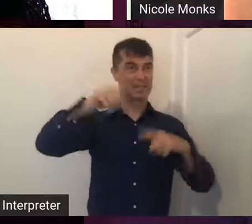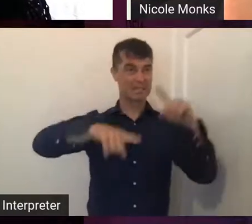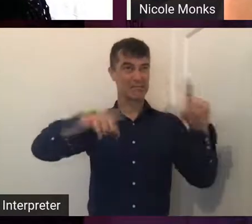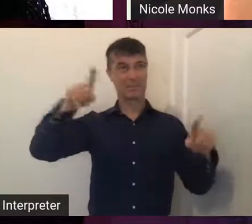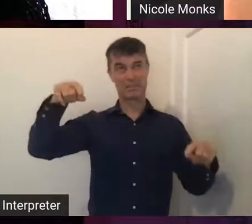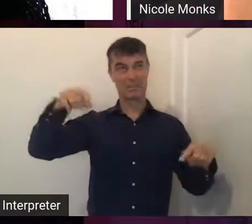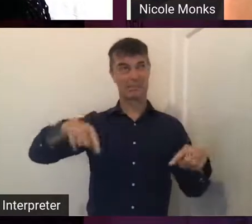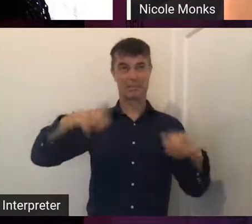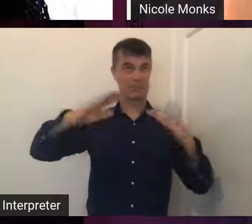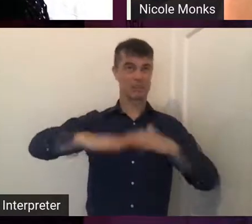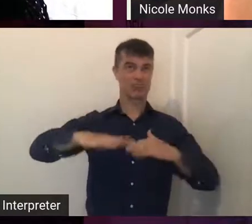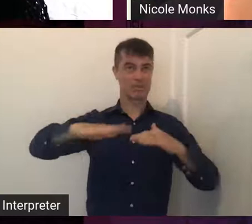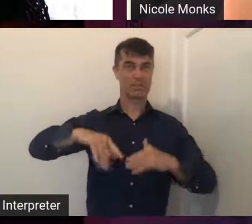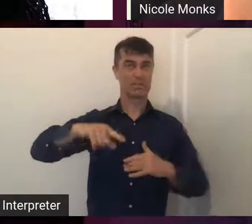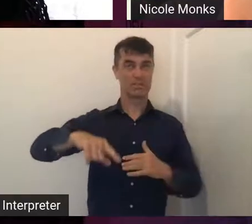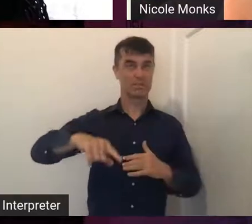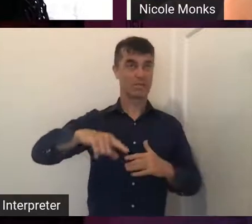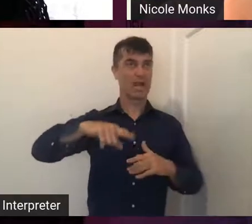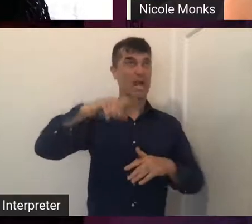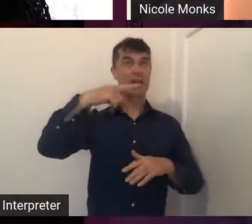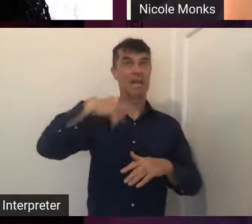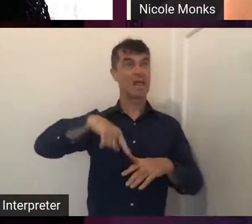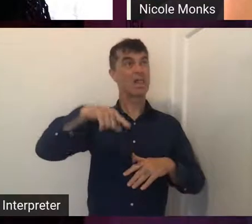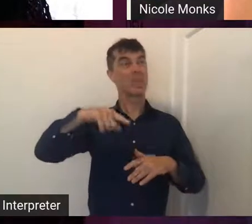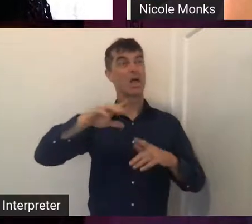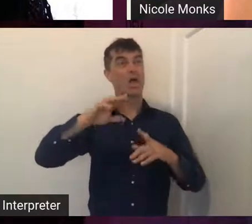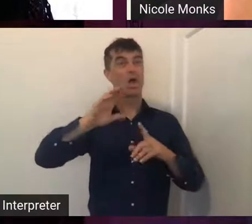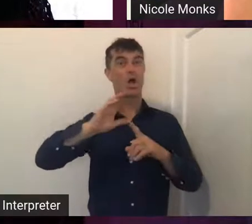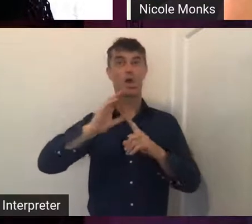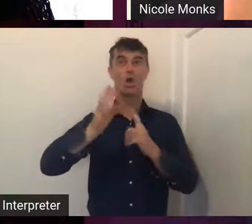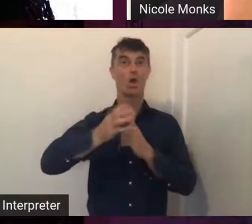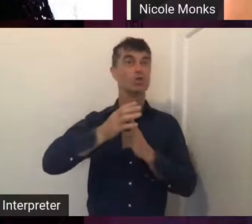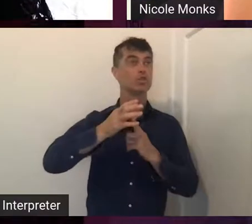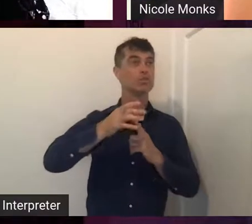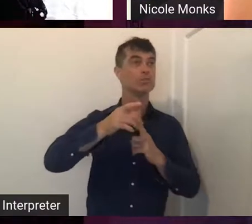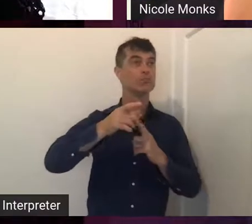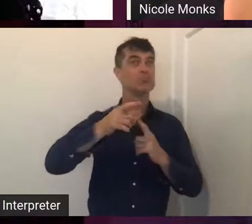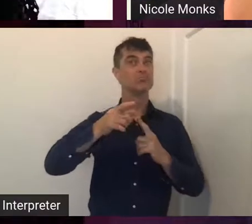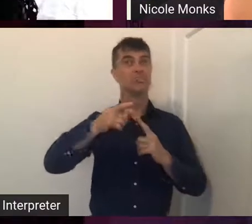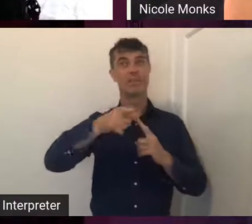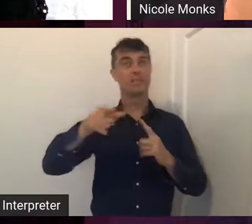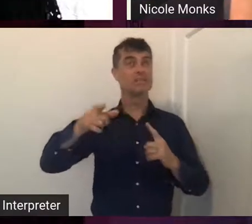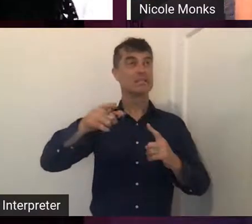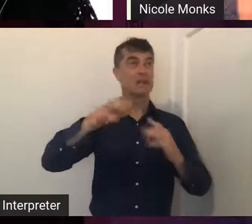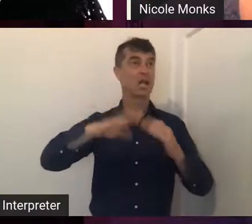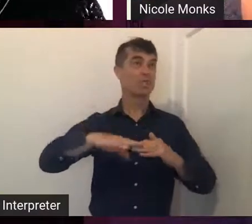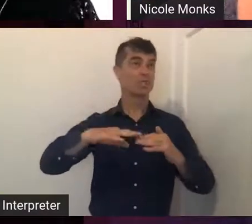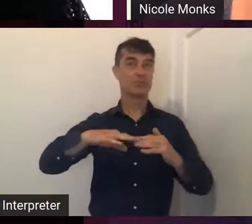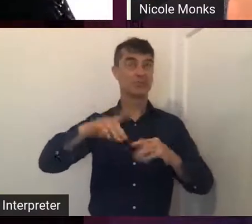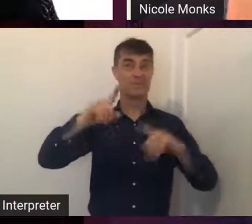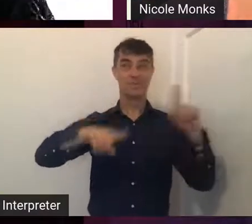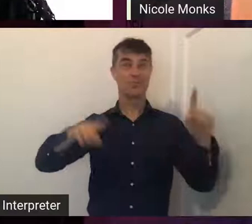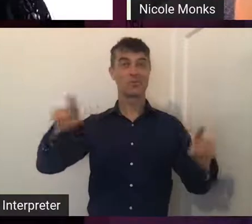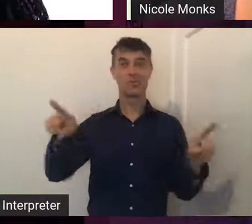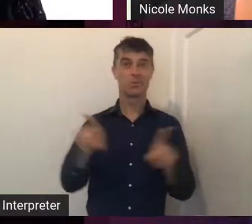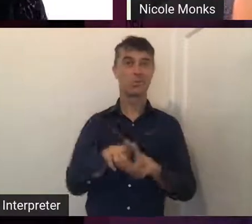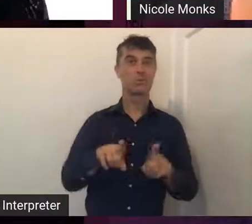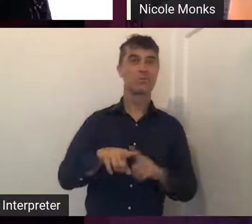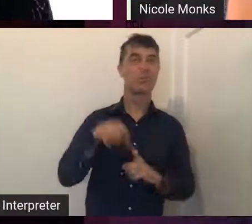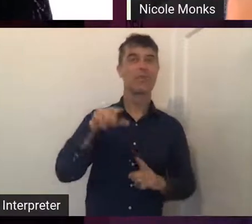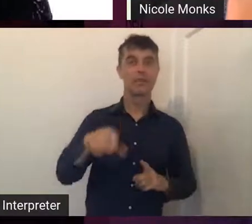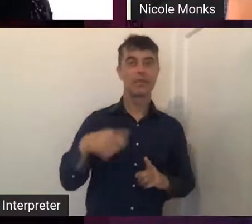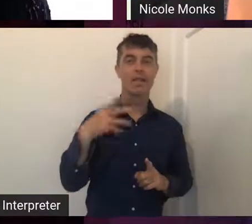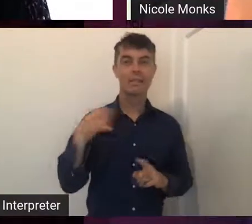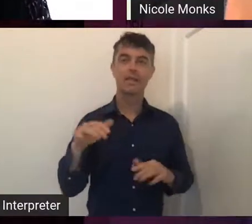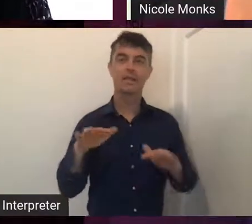well and the diversities of cultures of this country as well. So this, yeah, this piece, it does have some